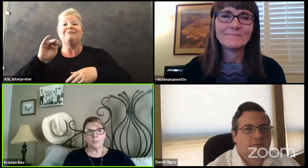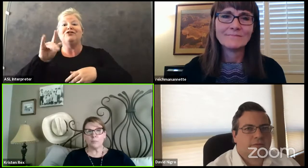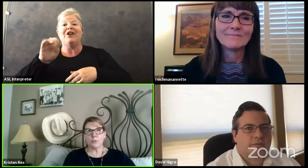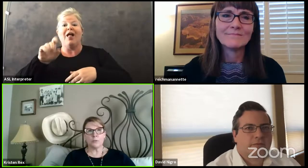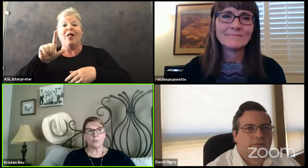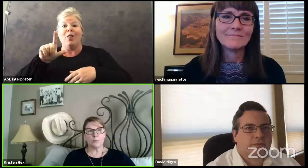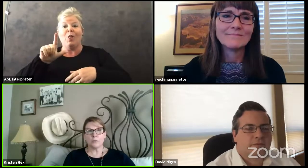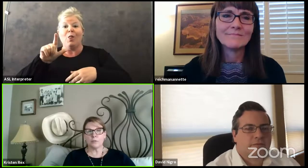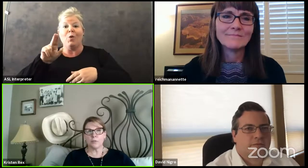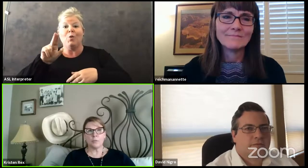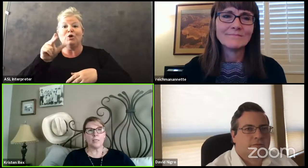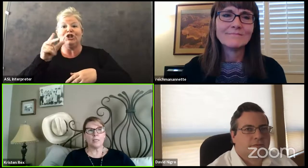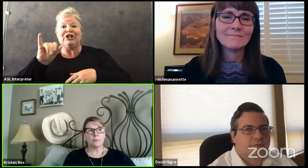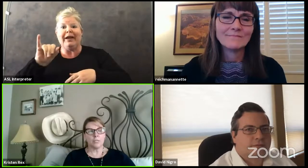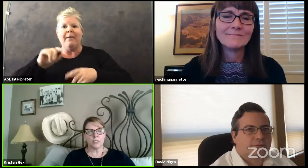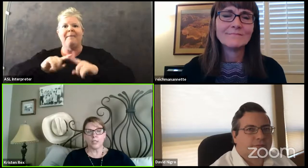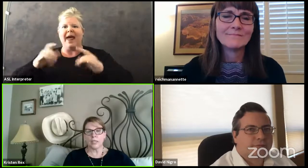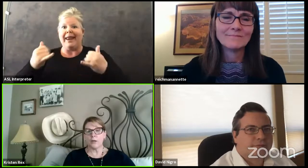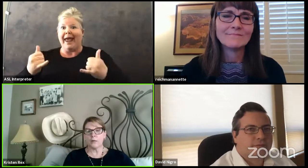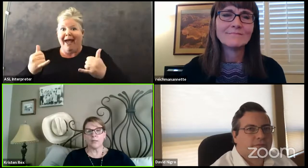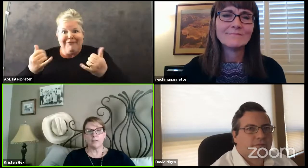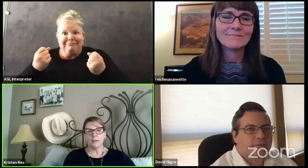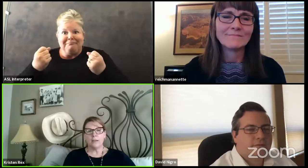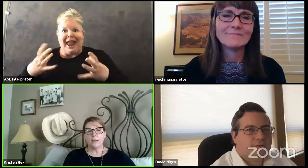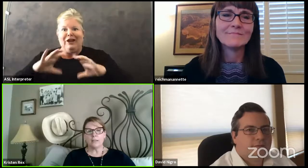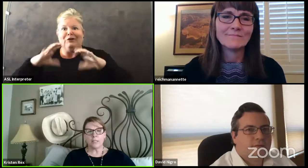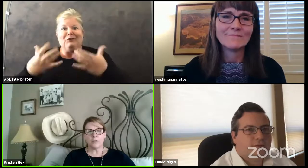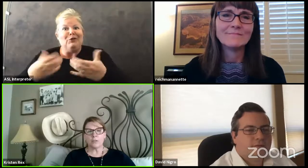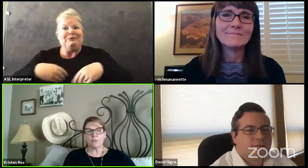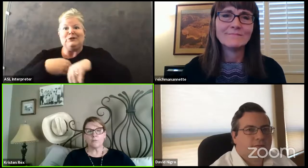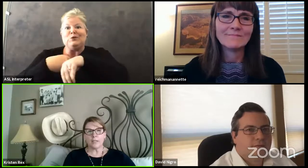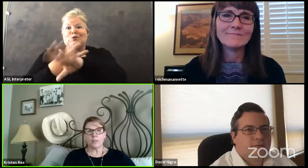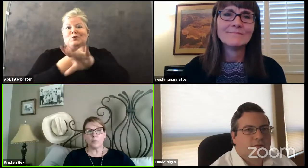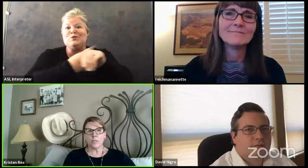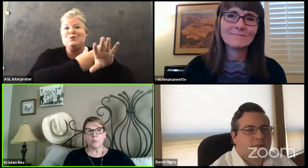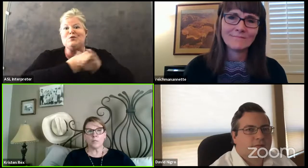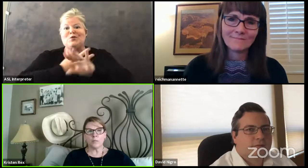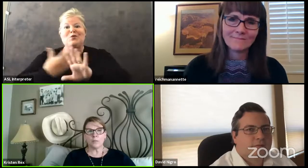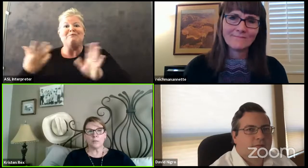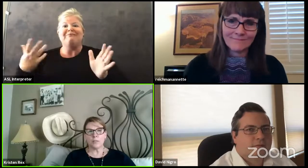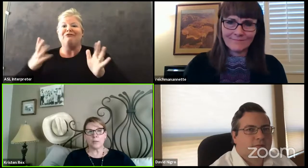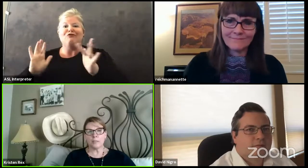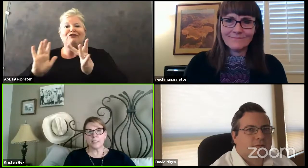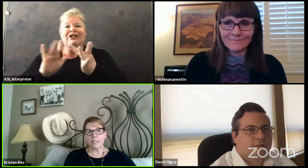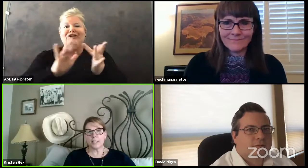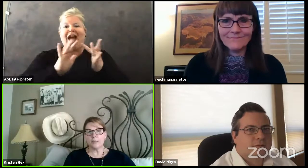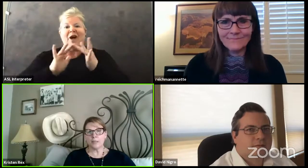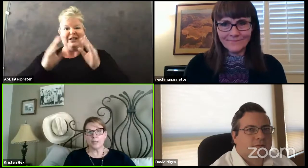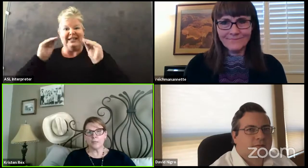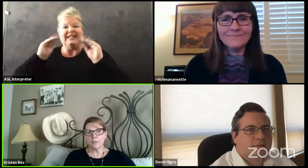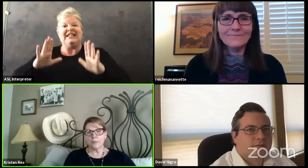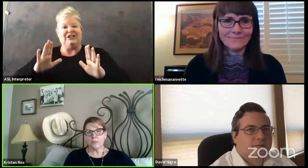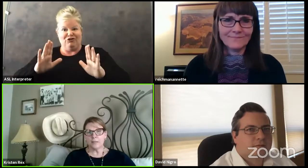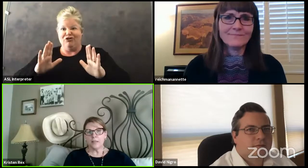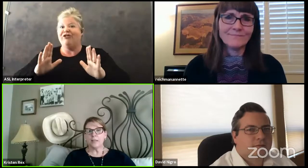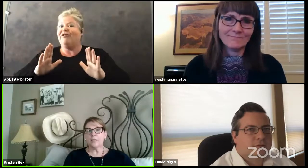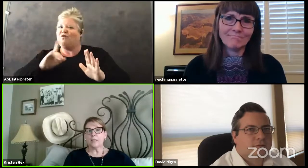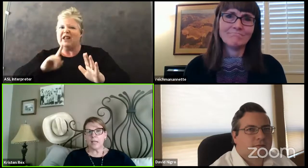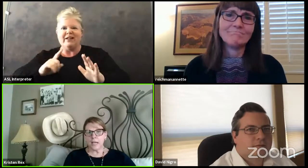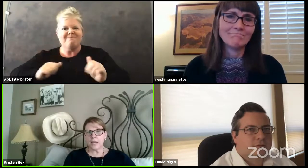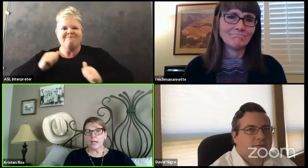multiple groups zooming and reaching out and teachers are finding ways because soon as they were denied their kids,